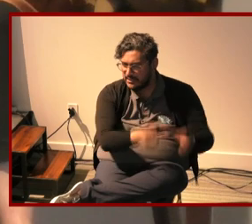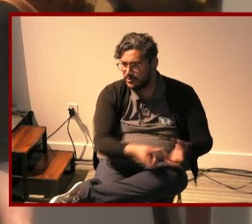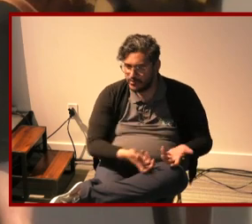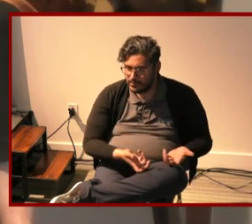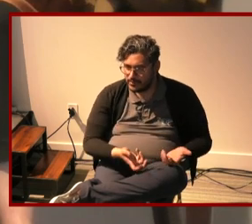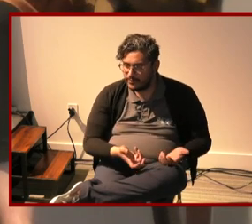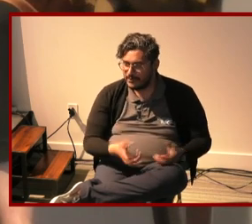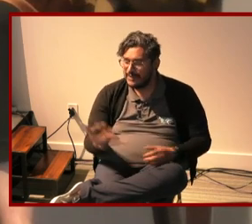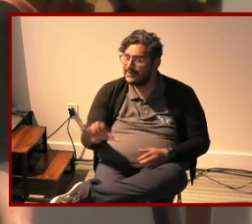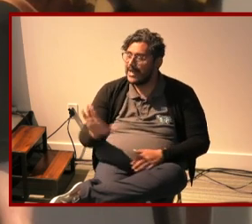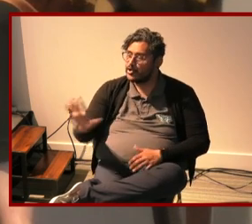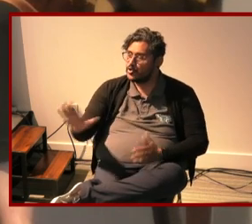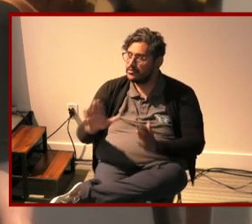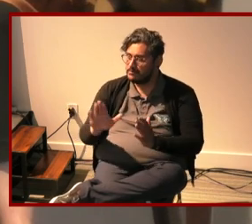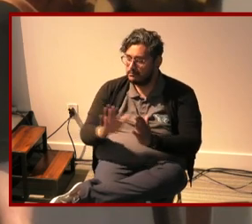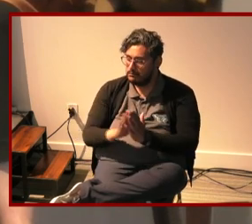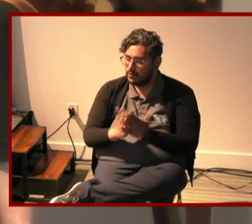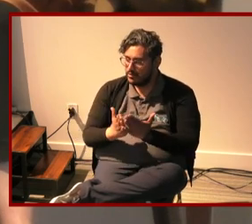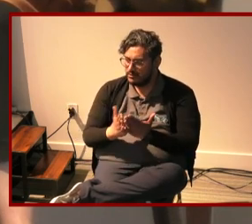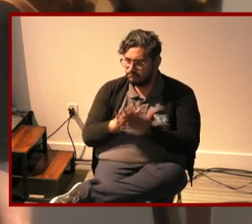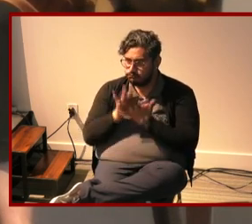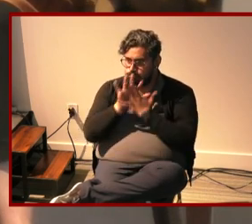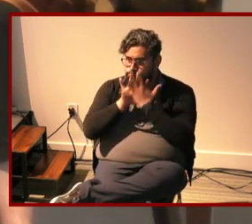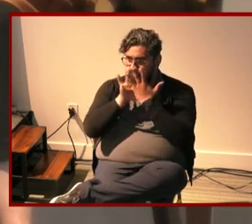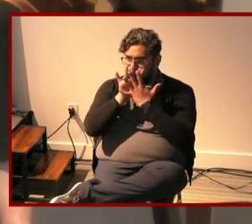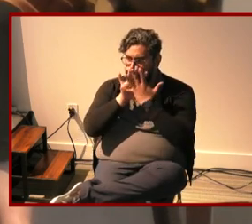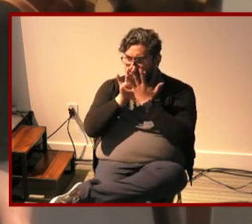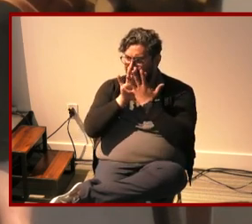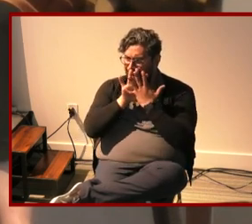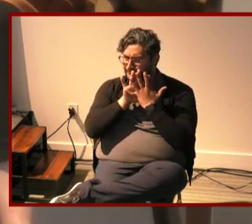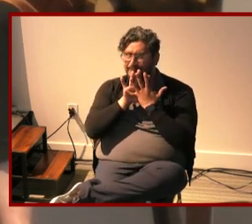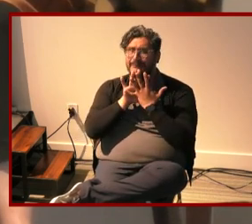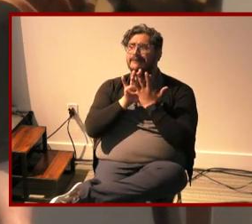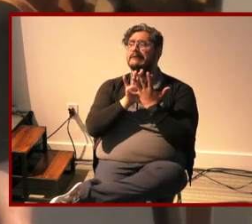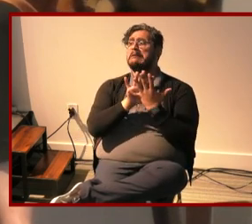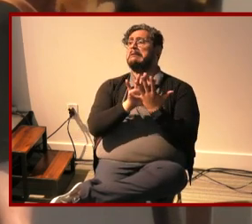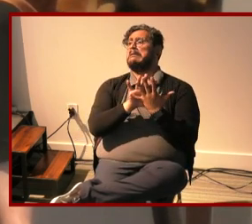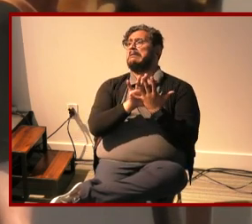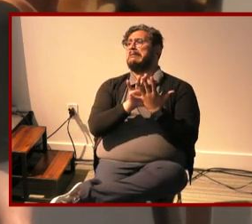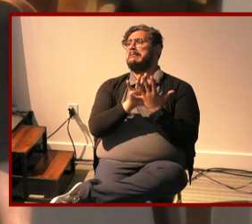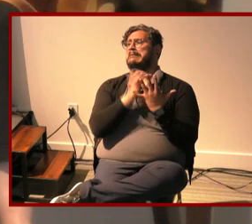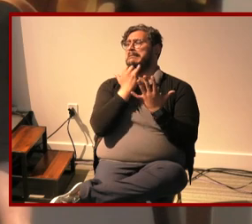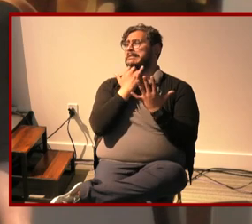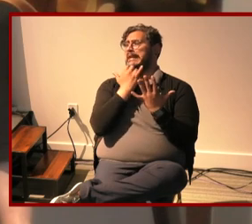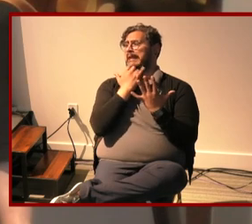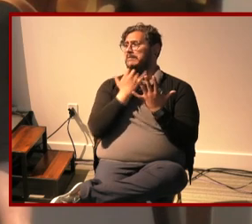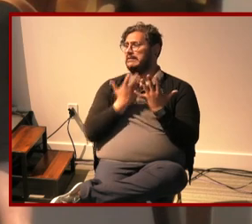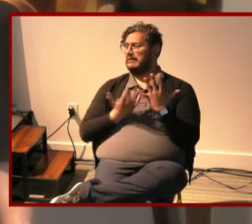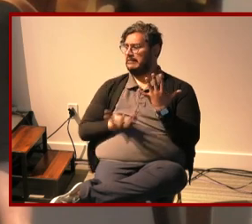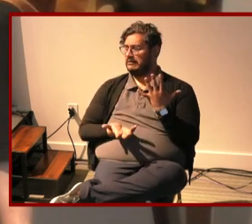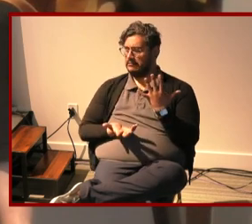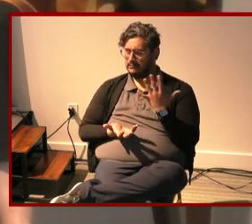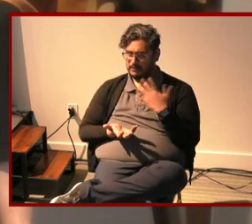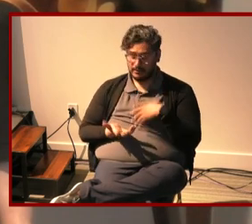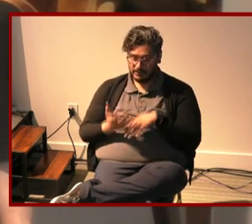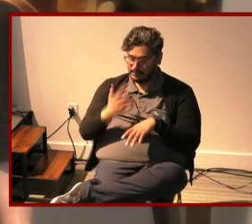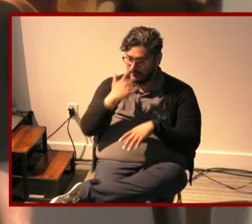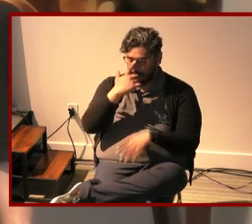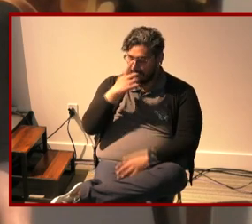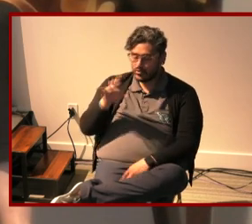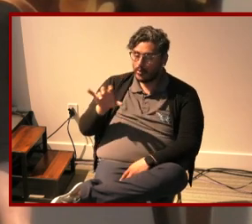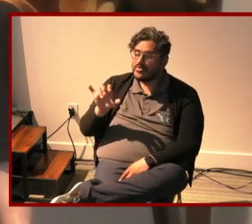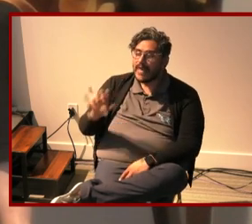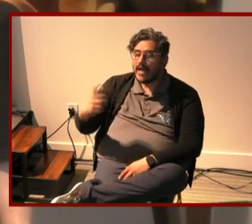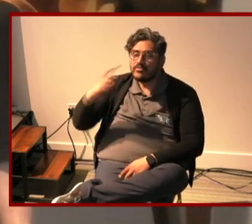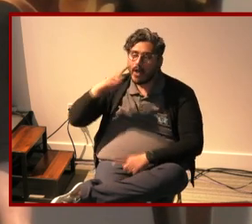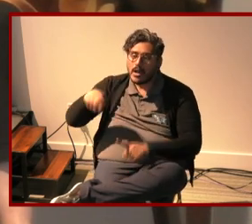i really don't know what's happening that so deeply are uh rooted in the settler colonialism and these